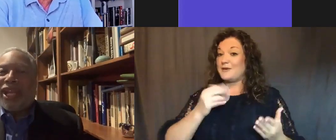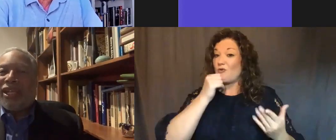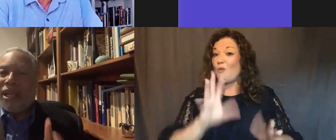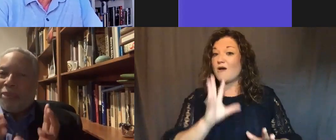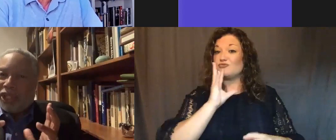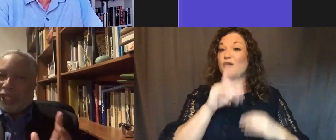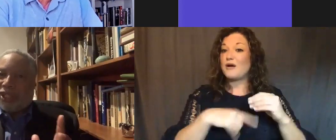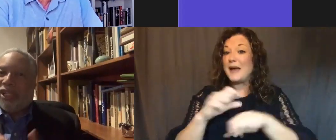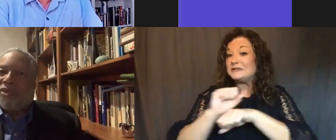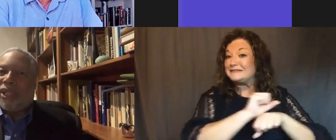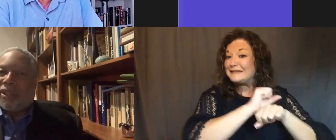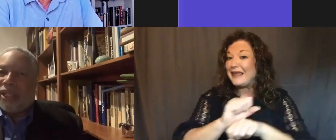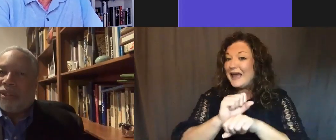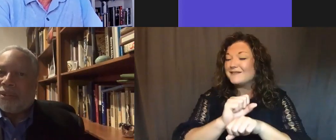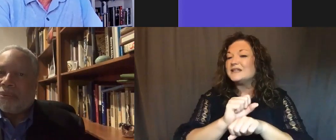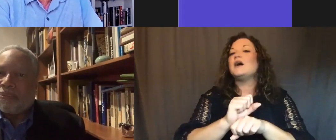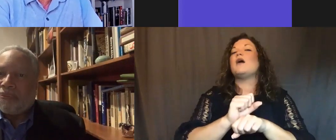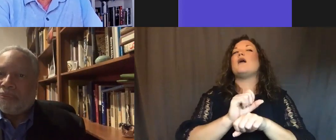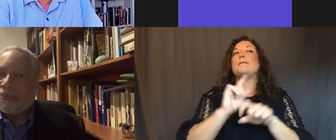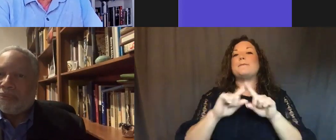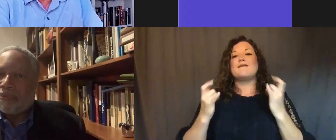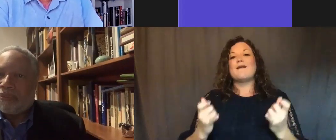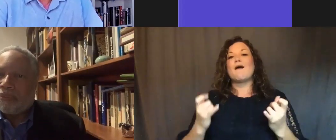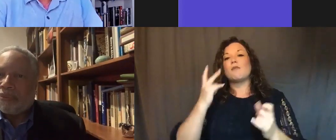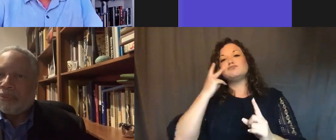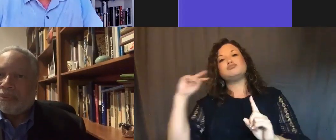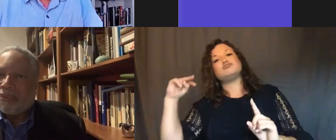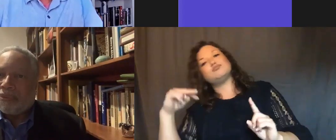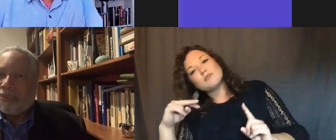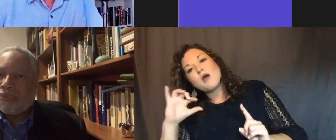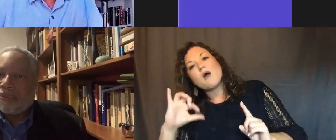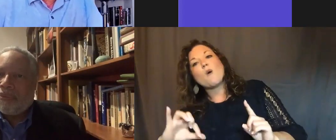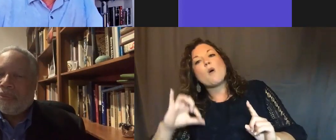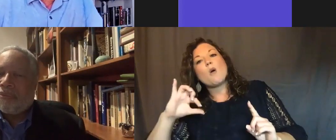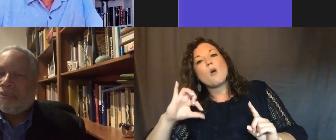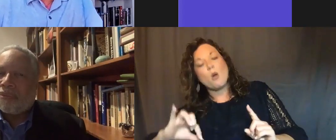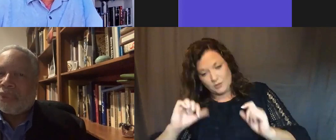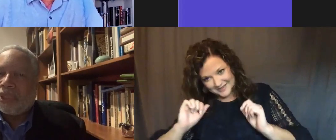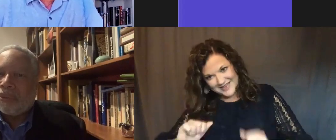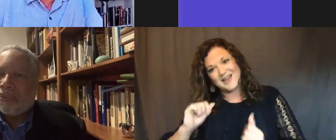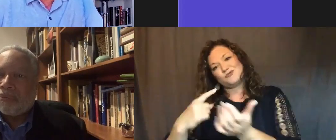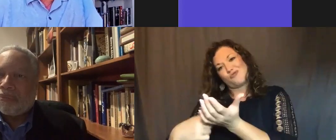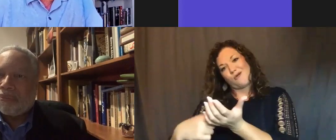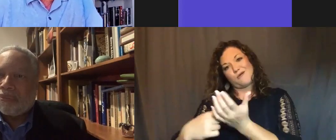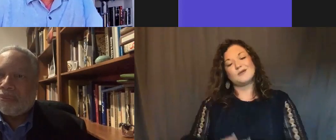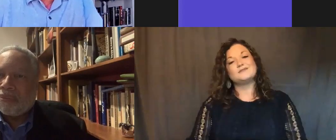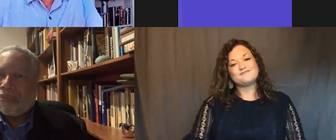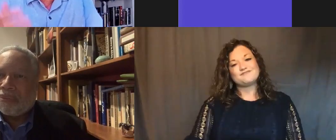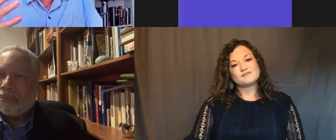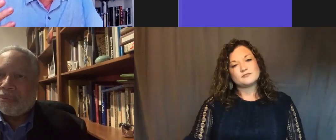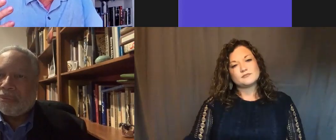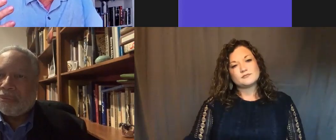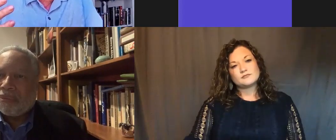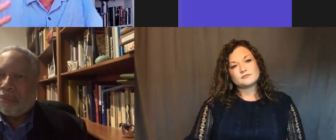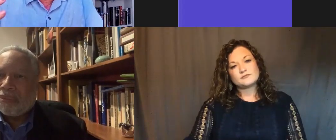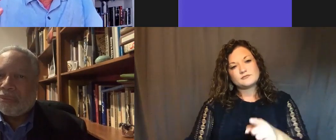understand it, because we could see it through his lens. Yeah. The gift of the museum, in part, is that